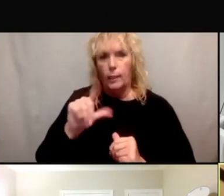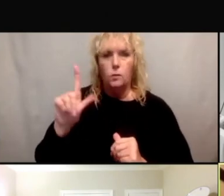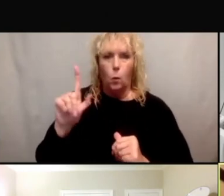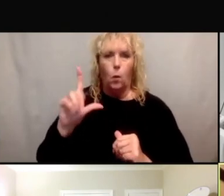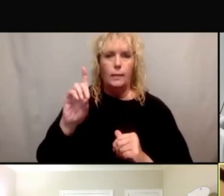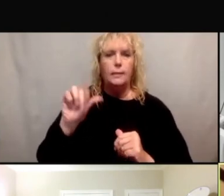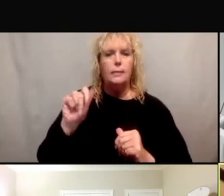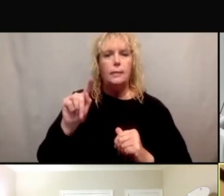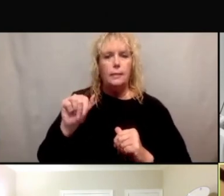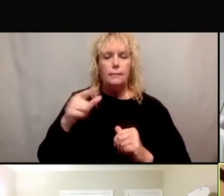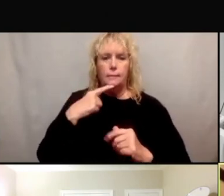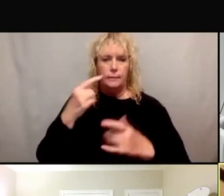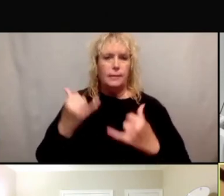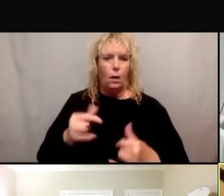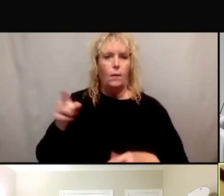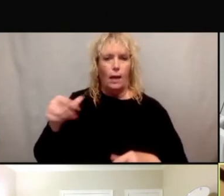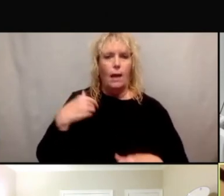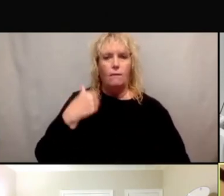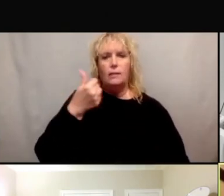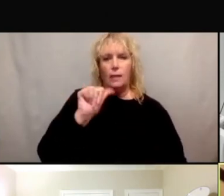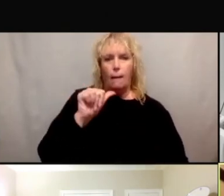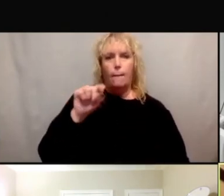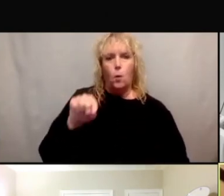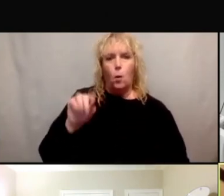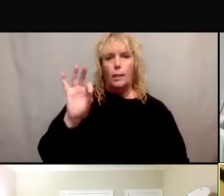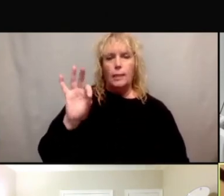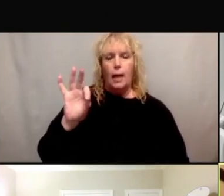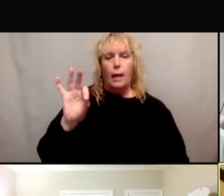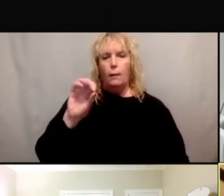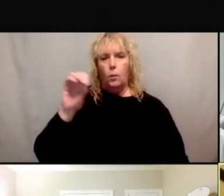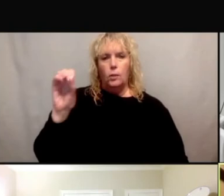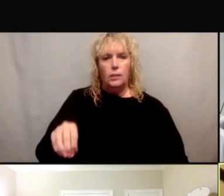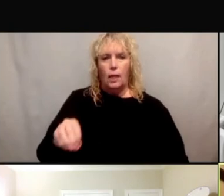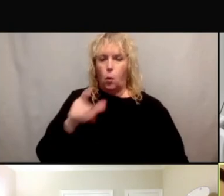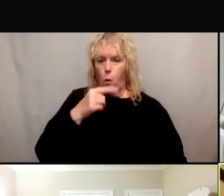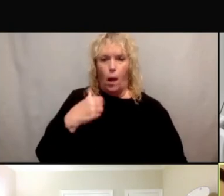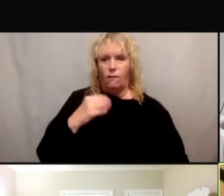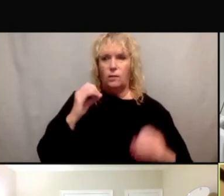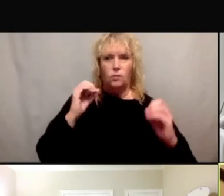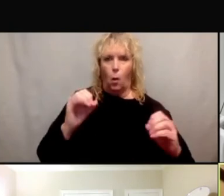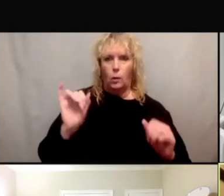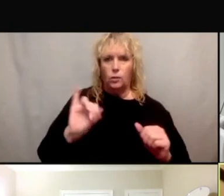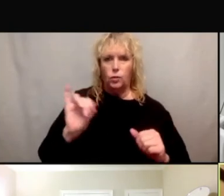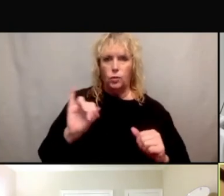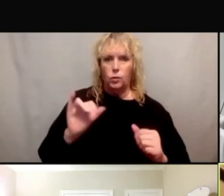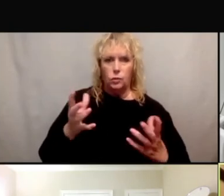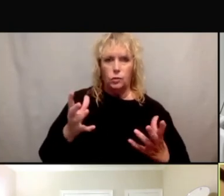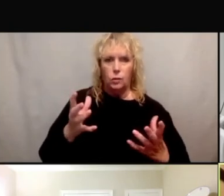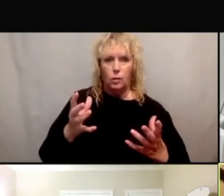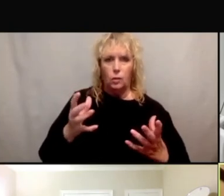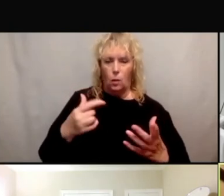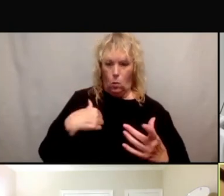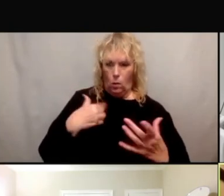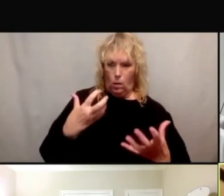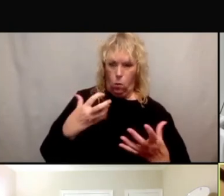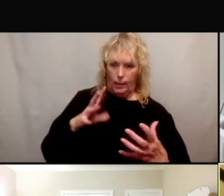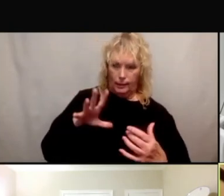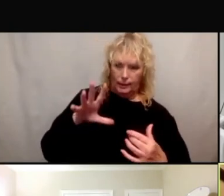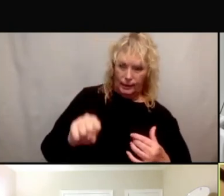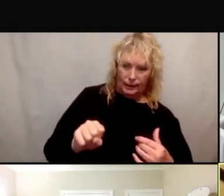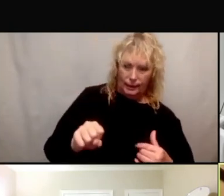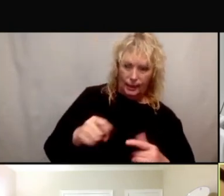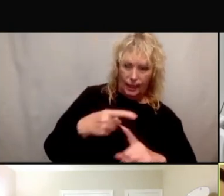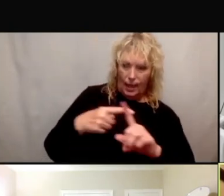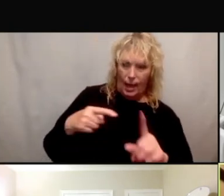that there are 10.9% of Americans who are uninsured. We're trying to get at least half of that right there. And that would do a lot